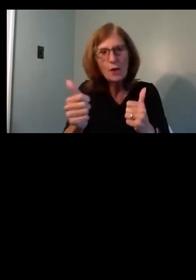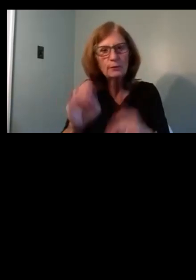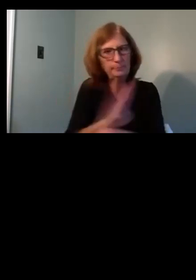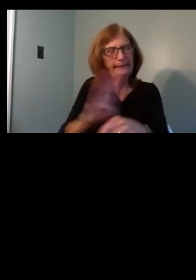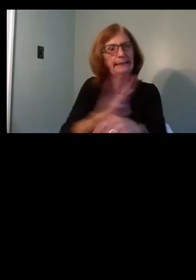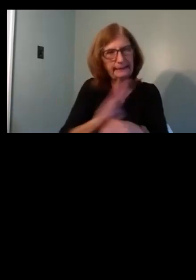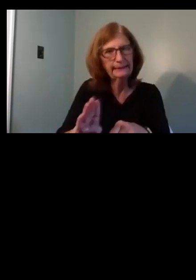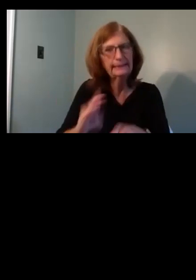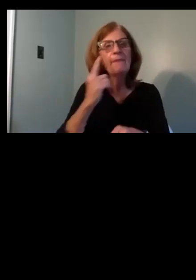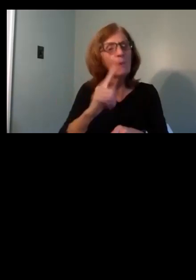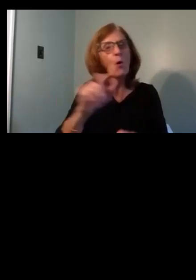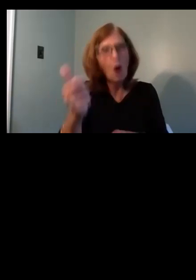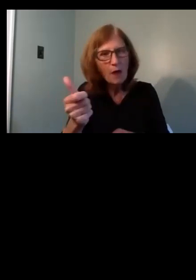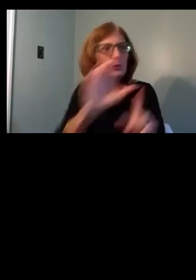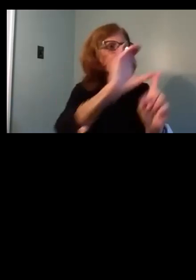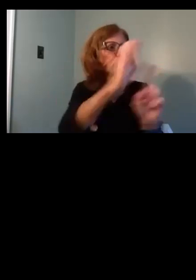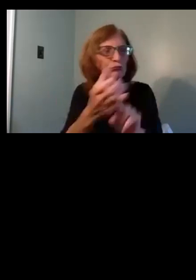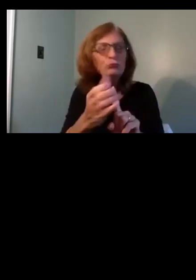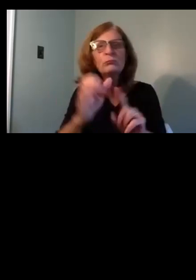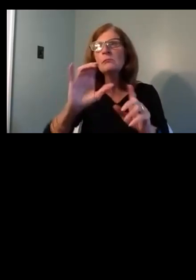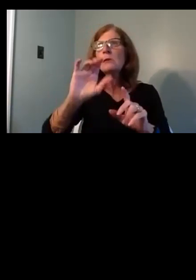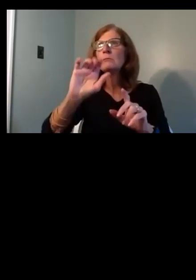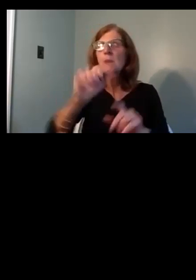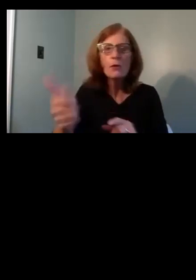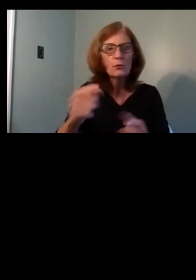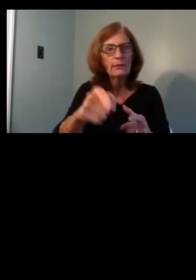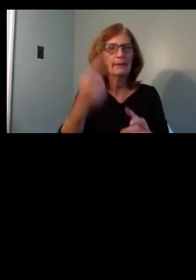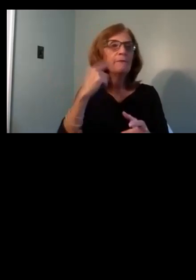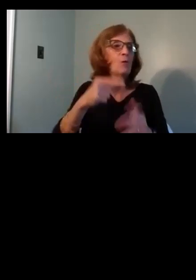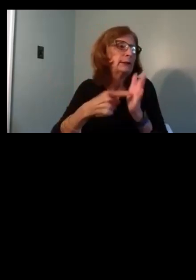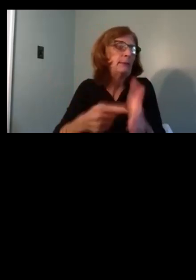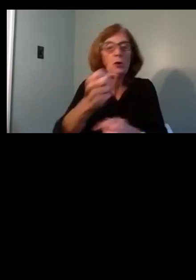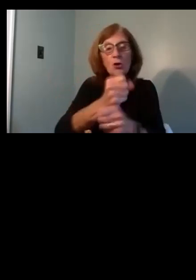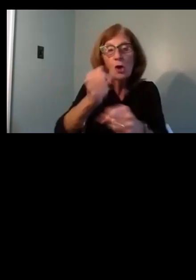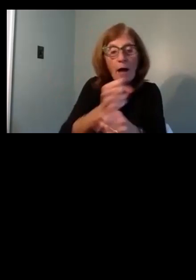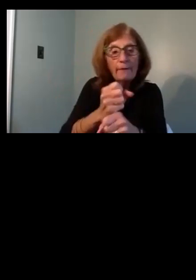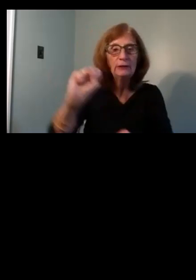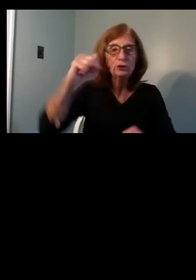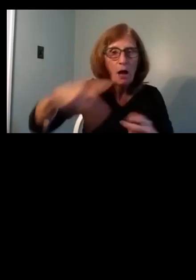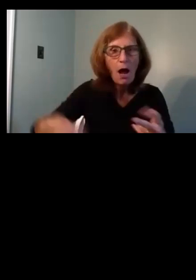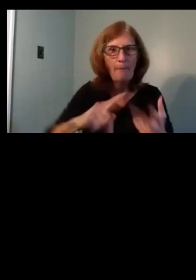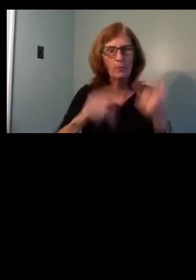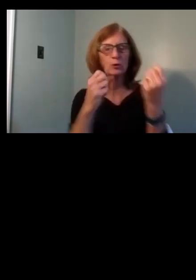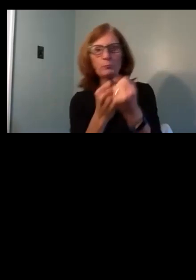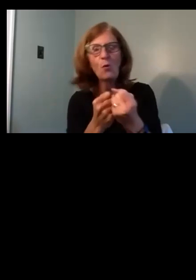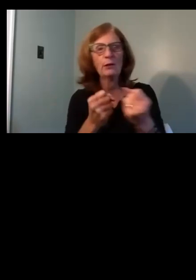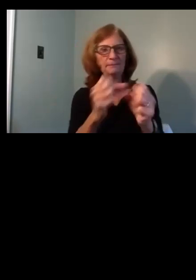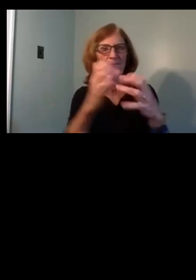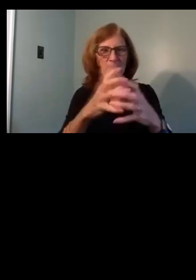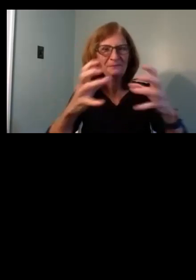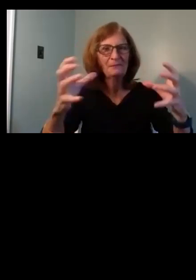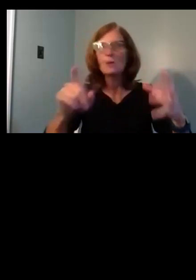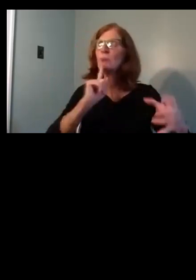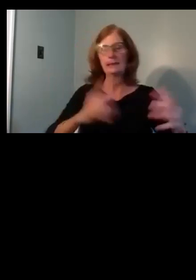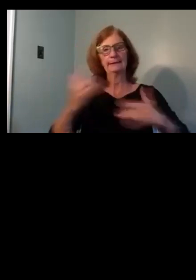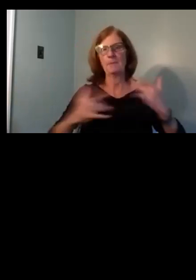Center Avenue. It'll help the community, the coffee shop that is currently on Center Avenue, help support that. So this is really exciting. I